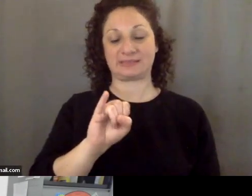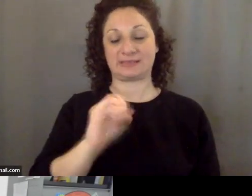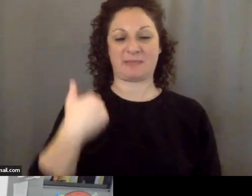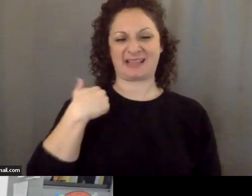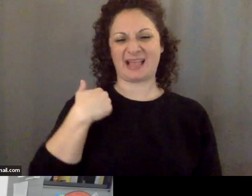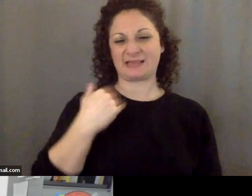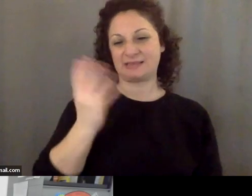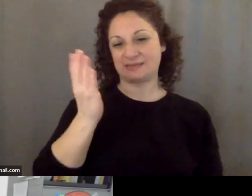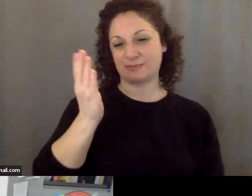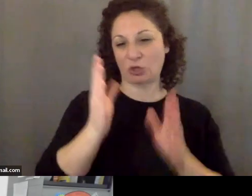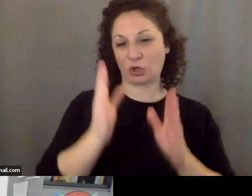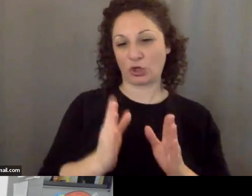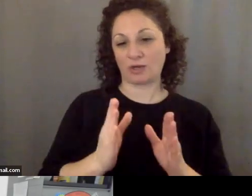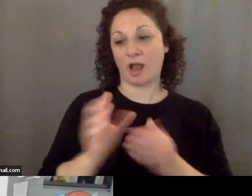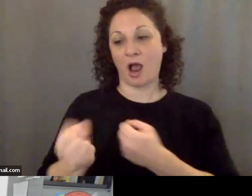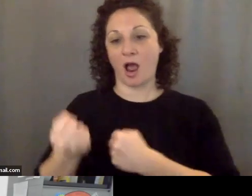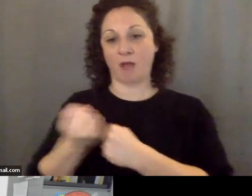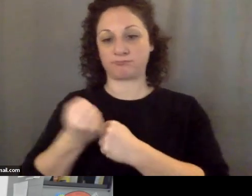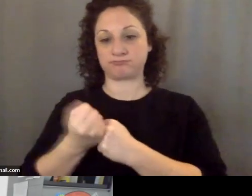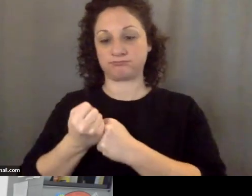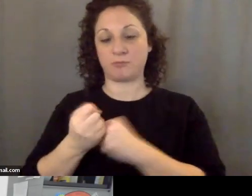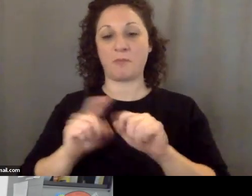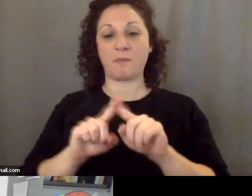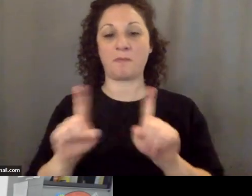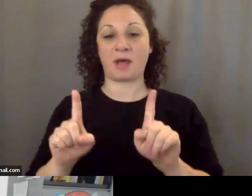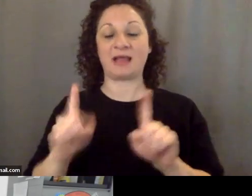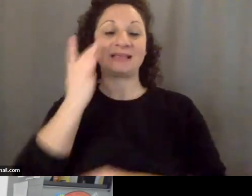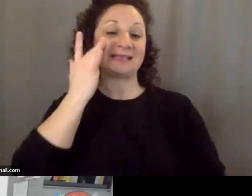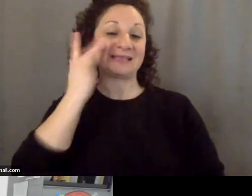this. He has been taken off the intelligence committee